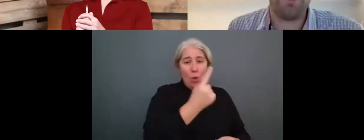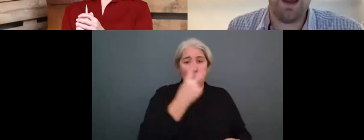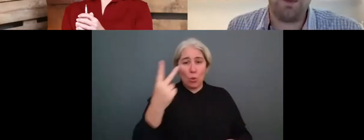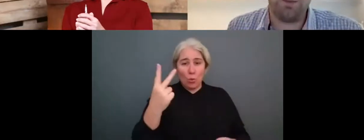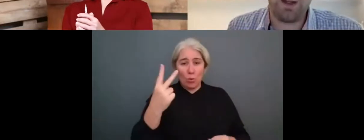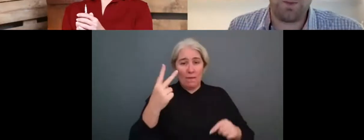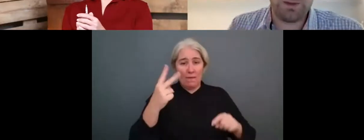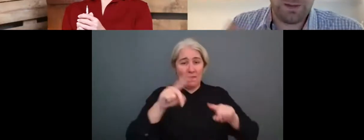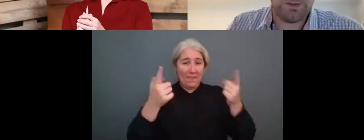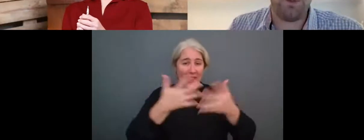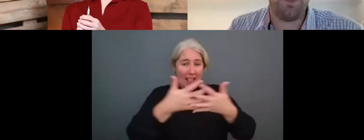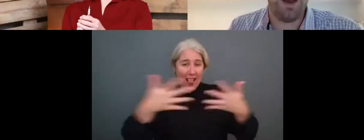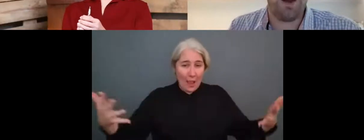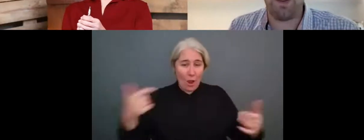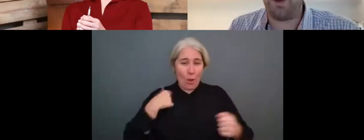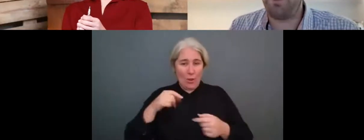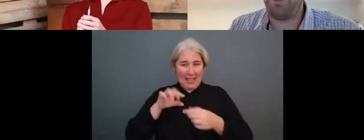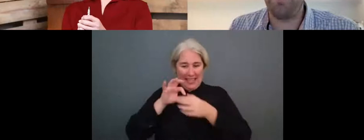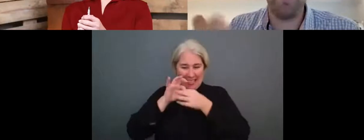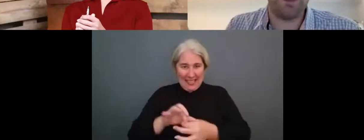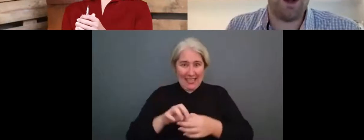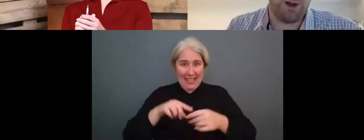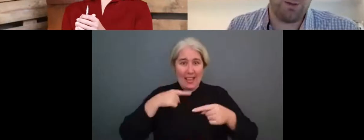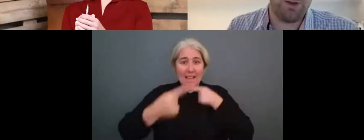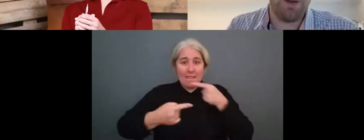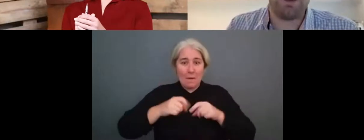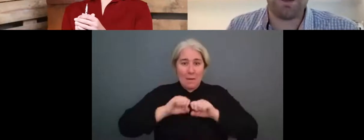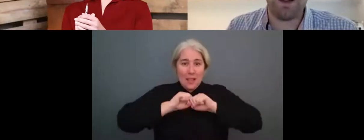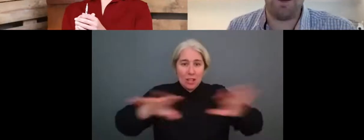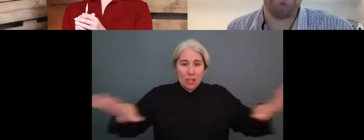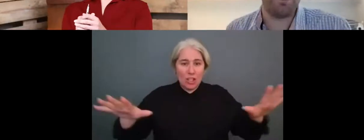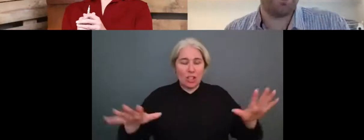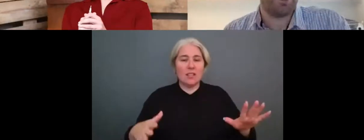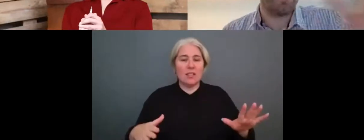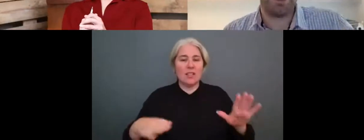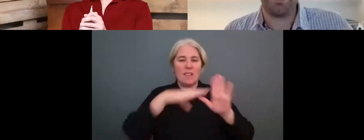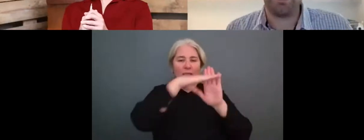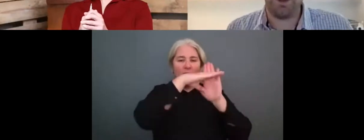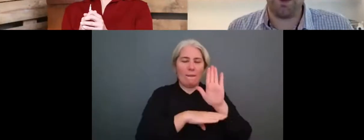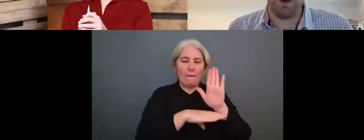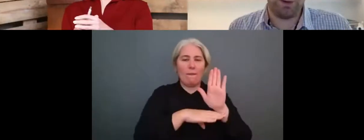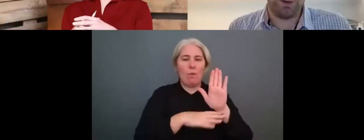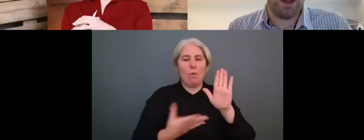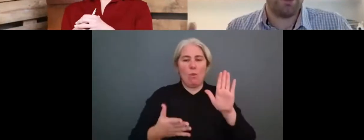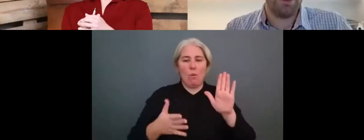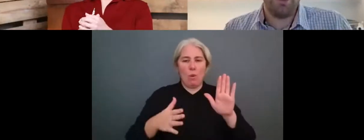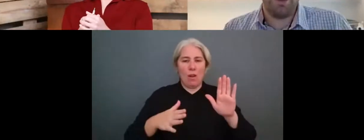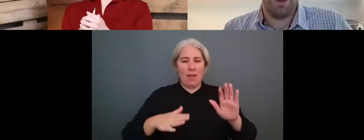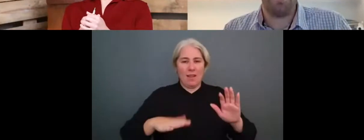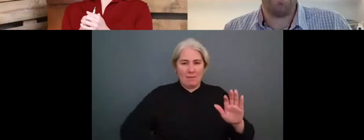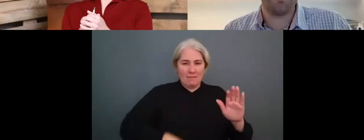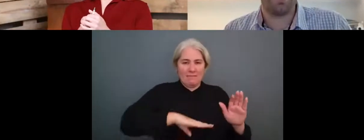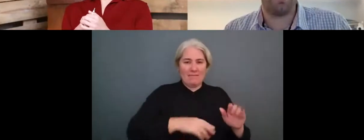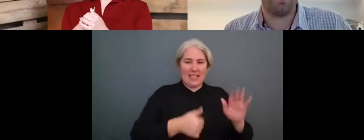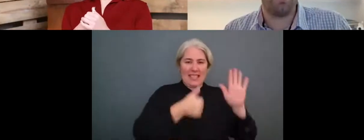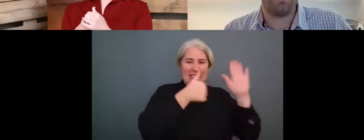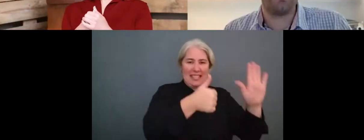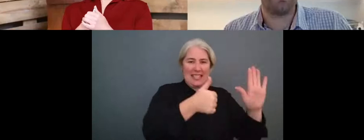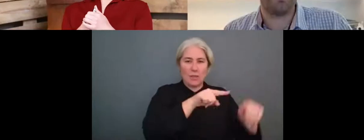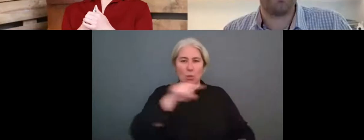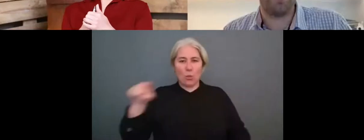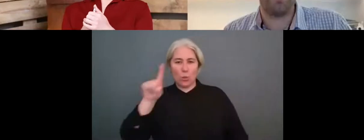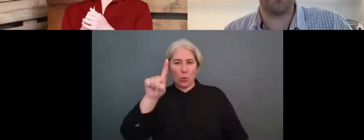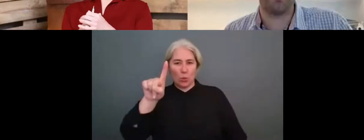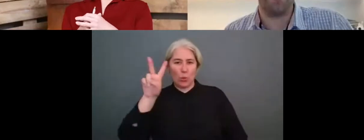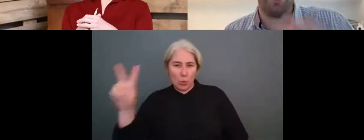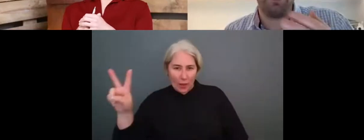and part of that, we, we teach them about the, the Vendee Globe, the America's Cup, some sailing terminology. And, um, but also what we